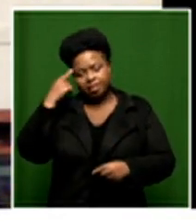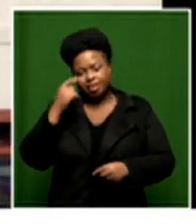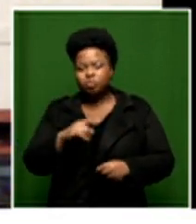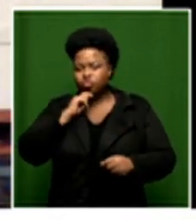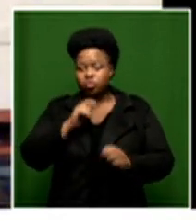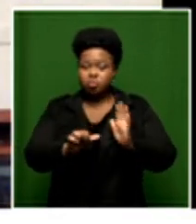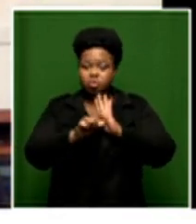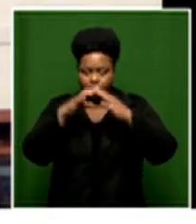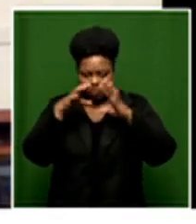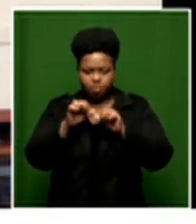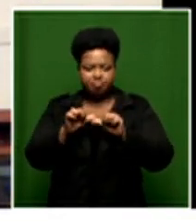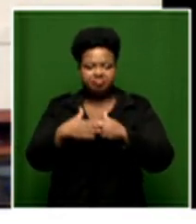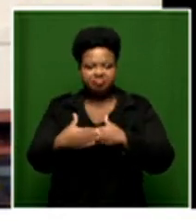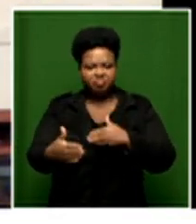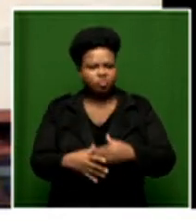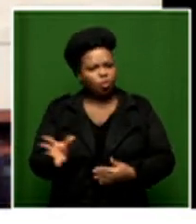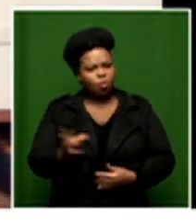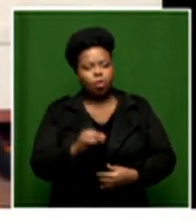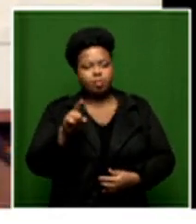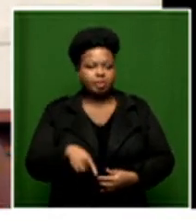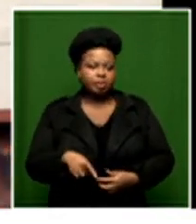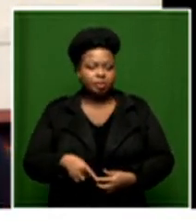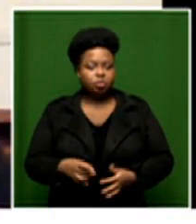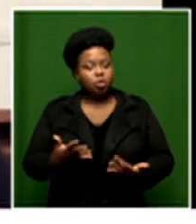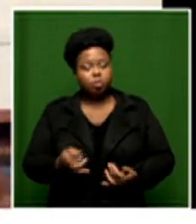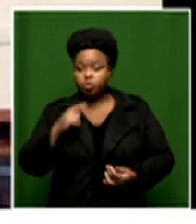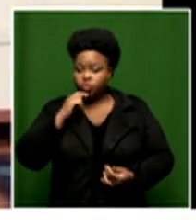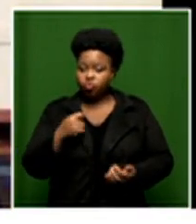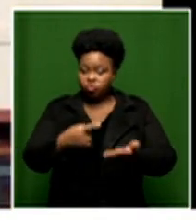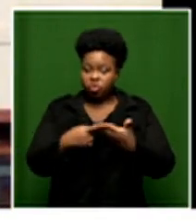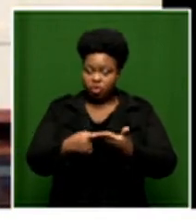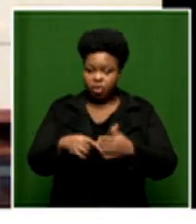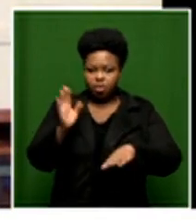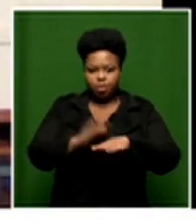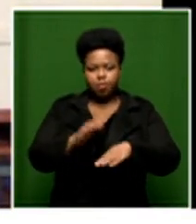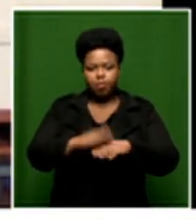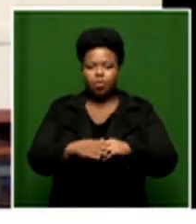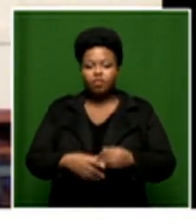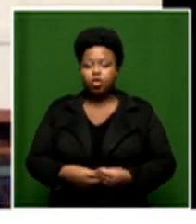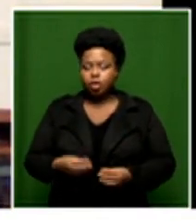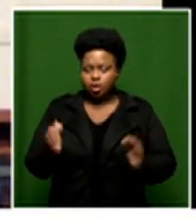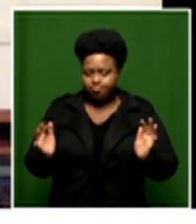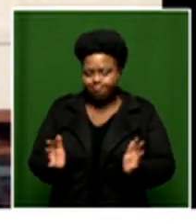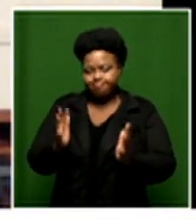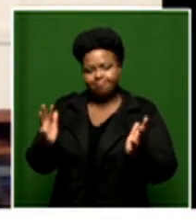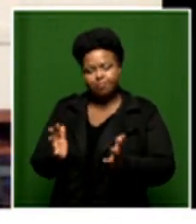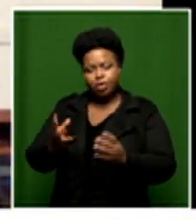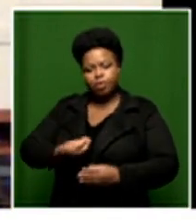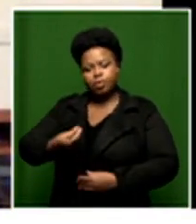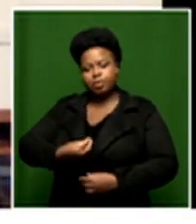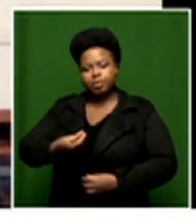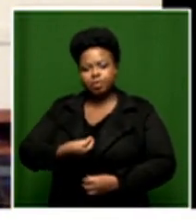so and i think that that's really what we've got to look at is are we having a conversation early enough with young people about the nature of